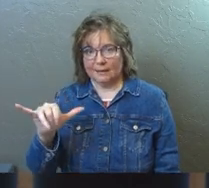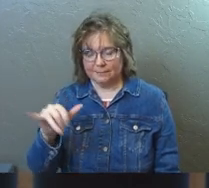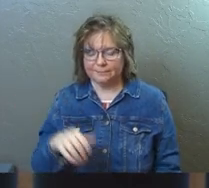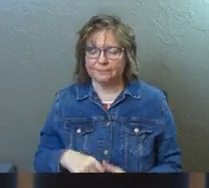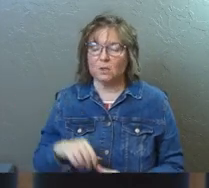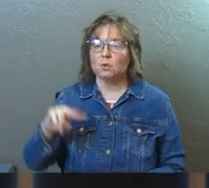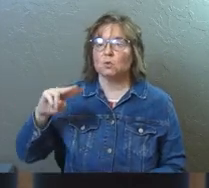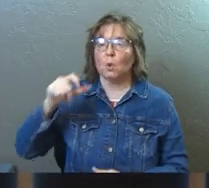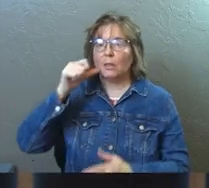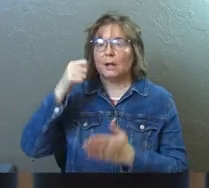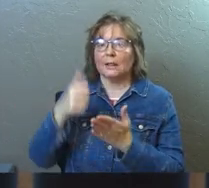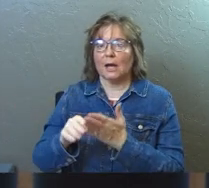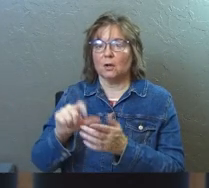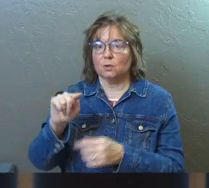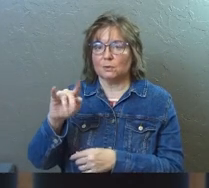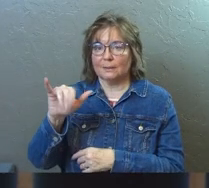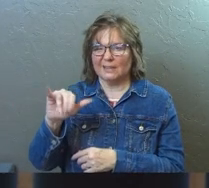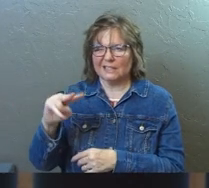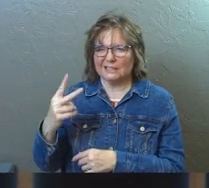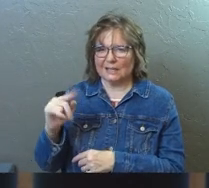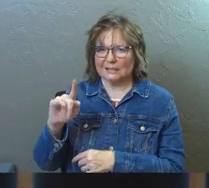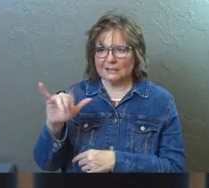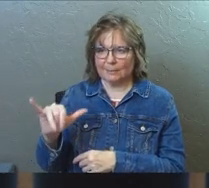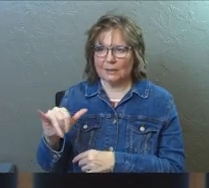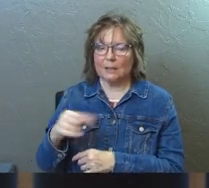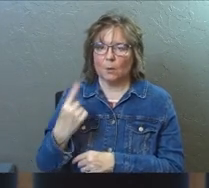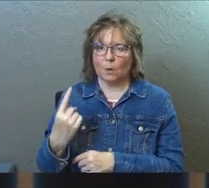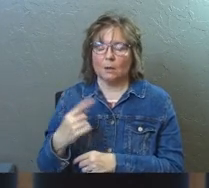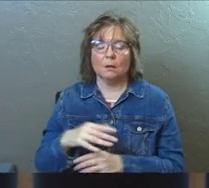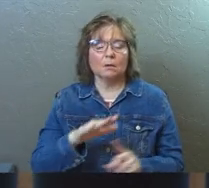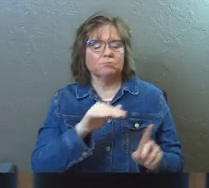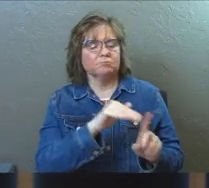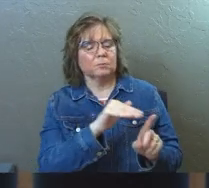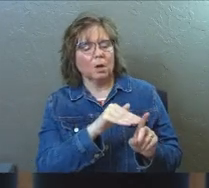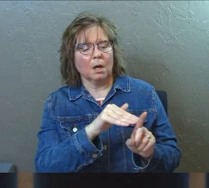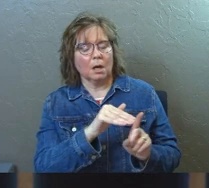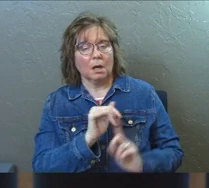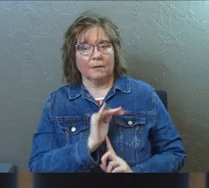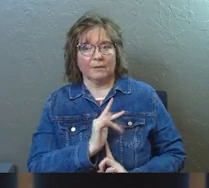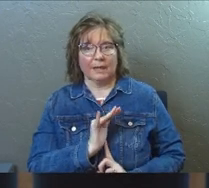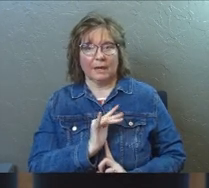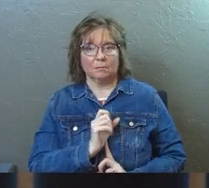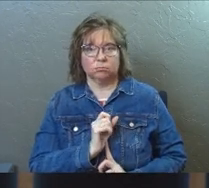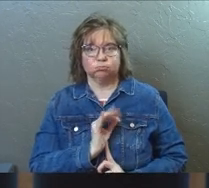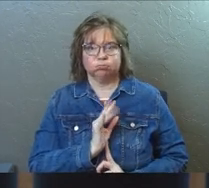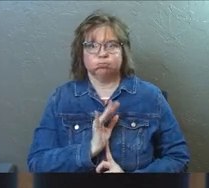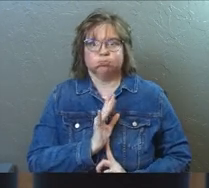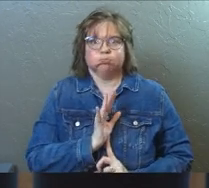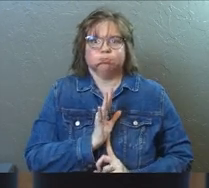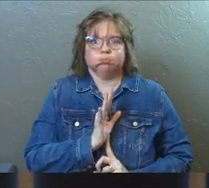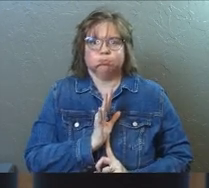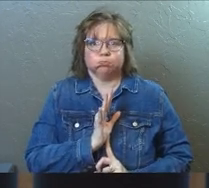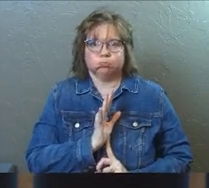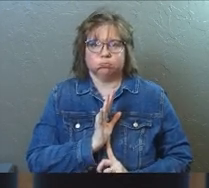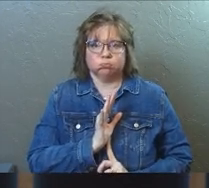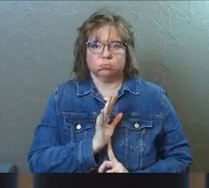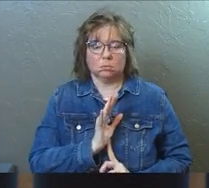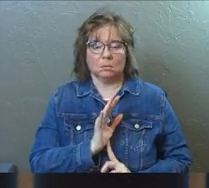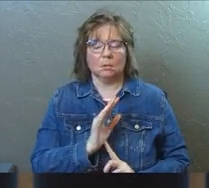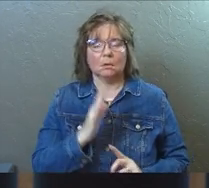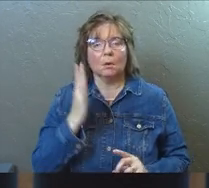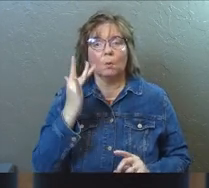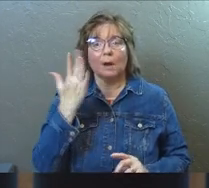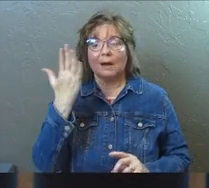1. Look at what he says to him. He says, this is why I remind you to fan into flames the spiritual gift that God gave you when I laid my hands on you.